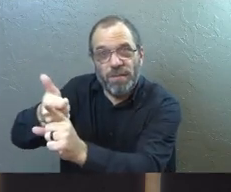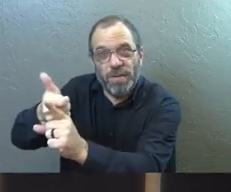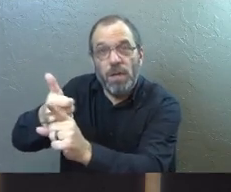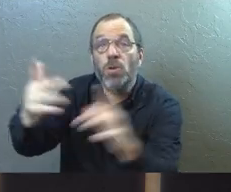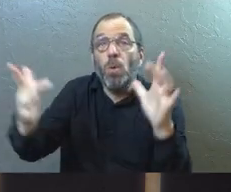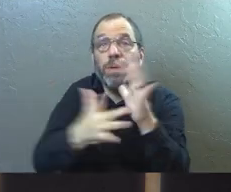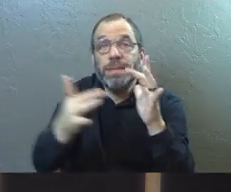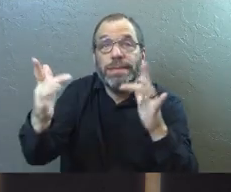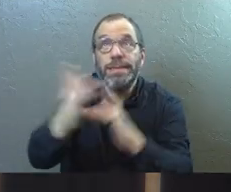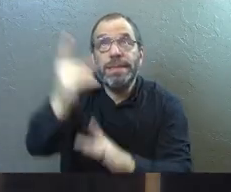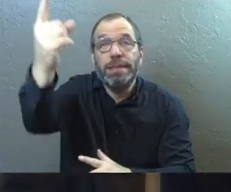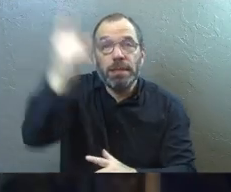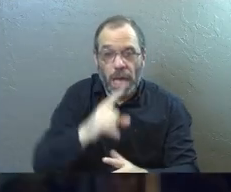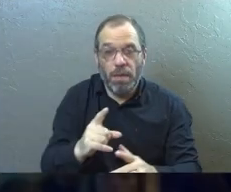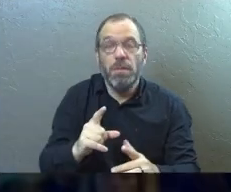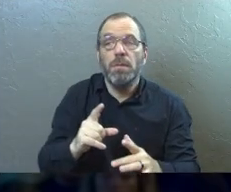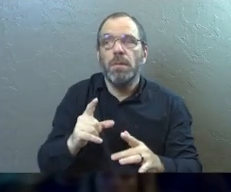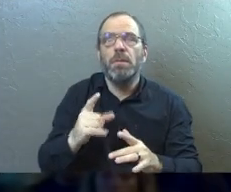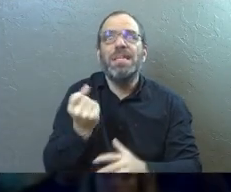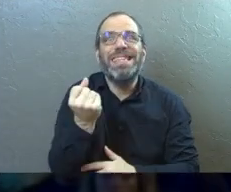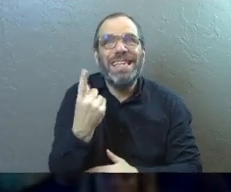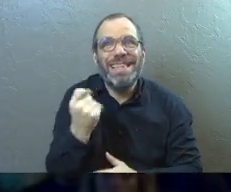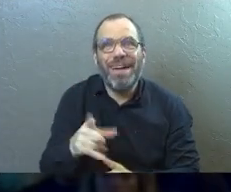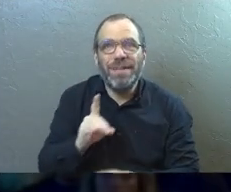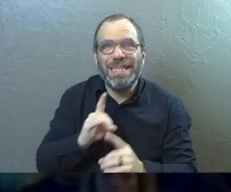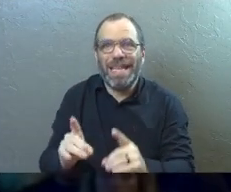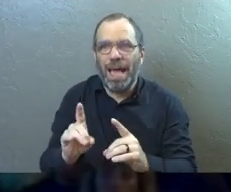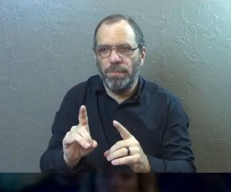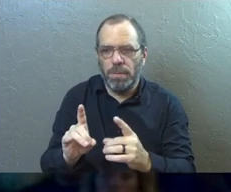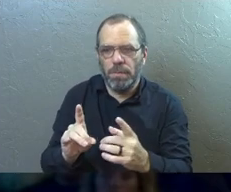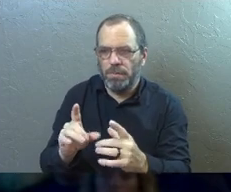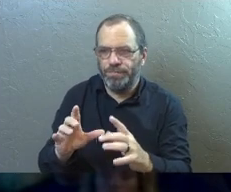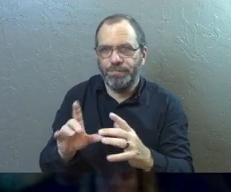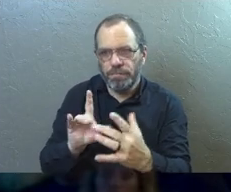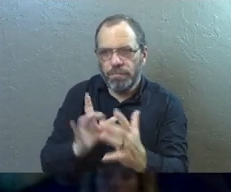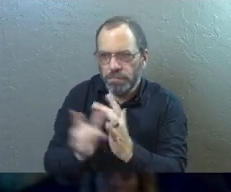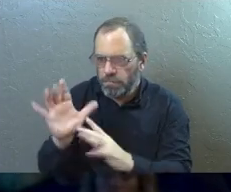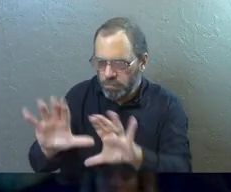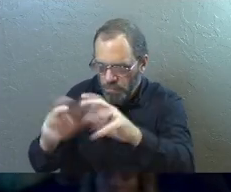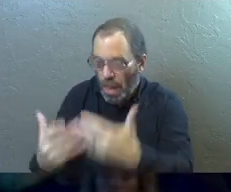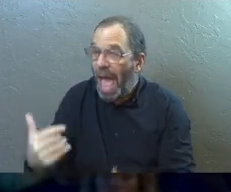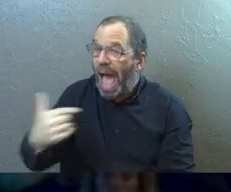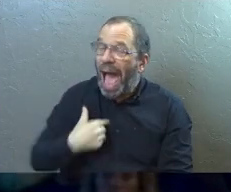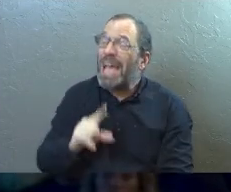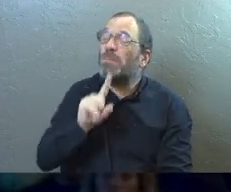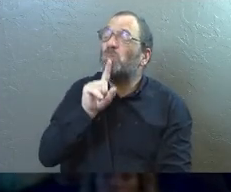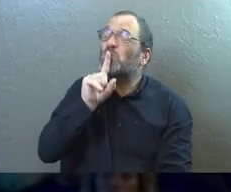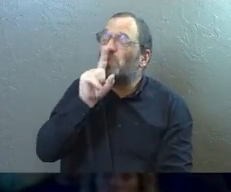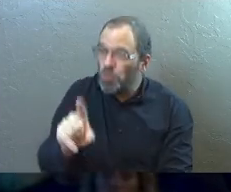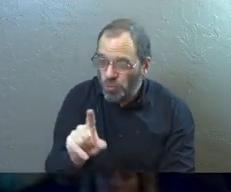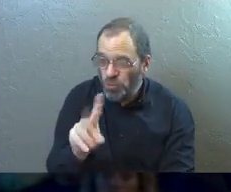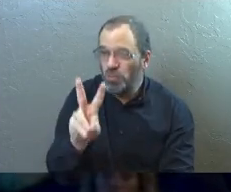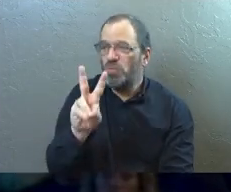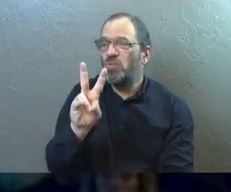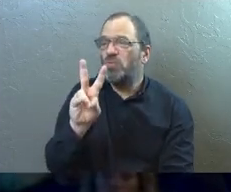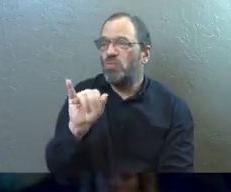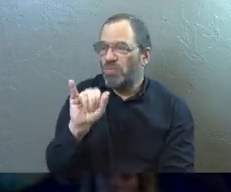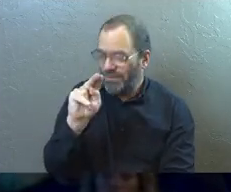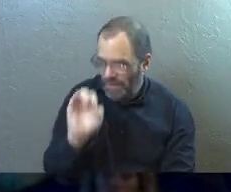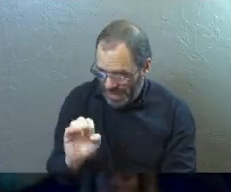So when Jesus comes here to the disciples privately, just to these 11 and says, I'm the true vine.